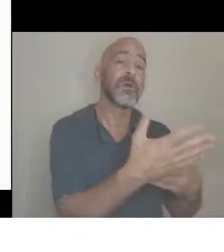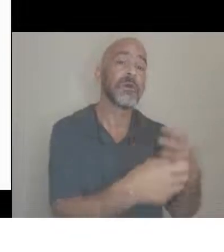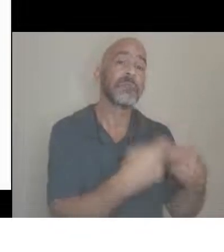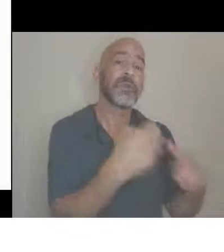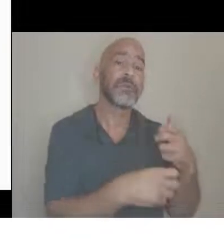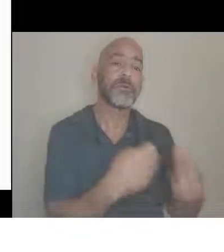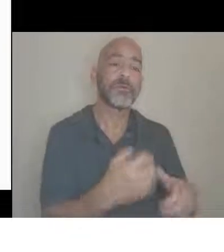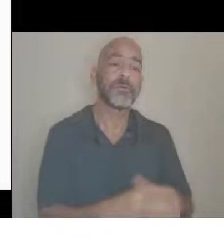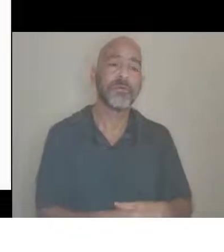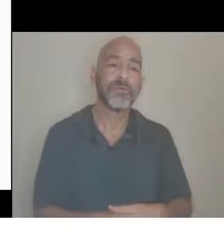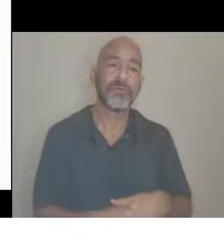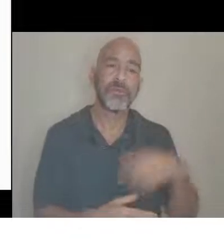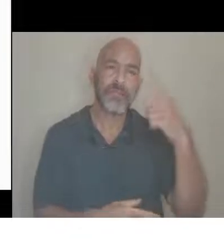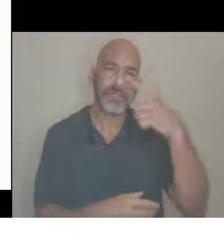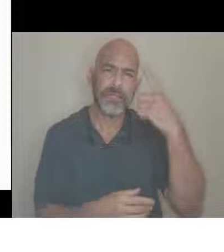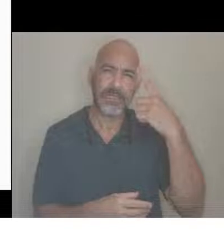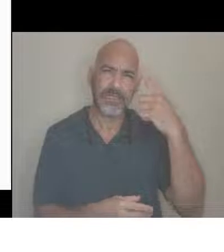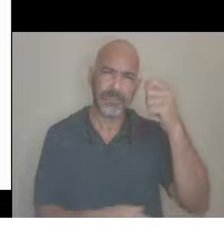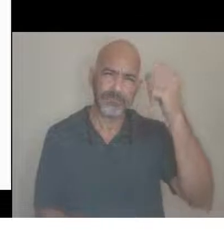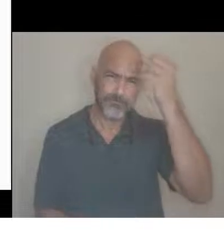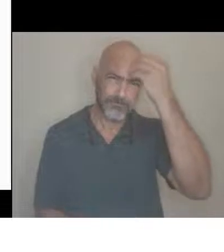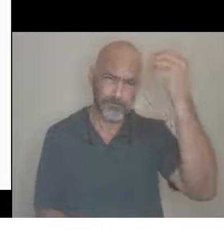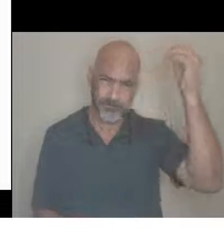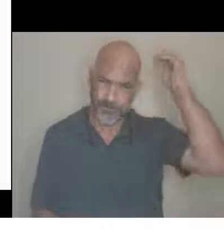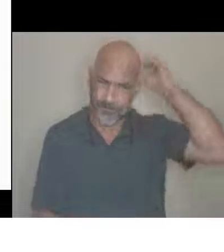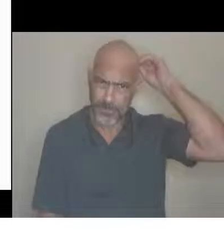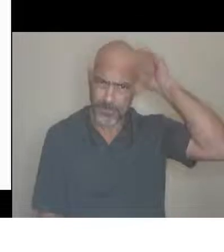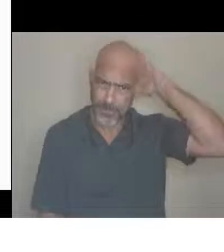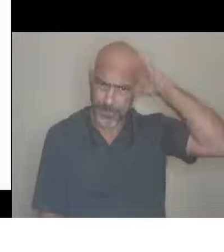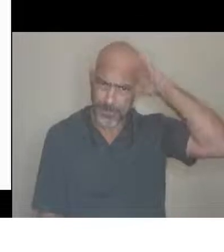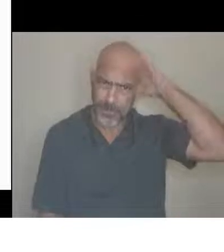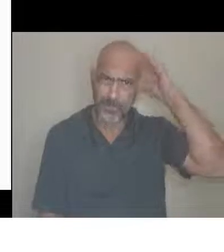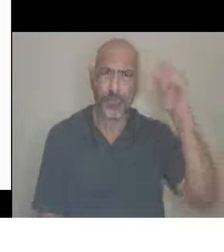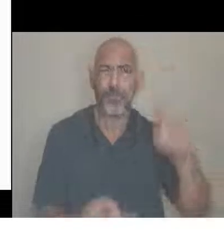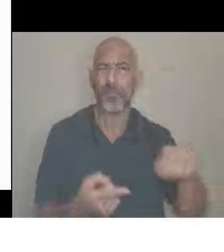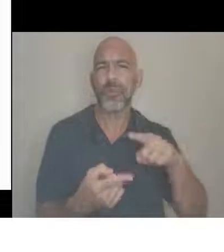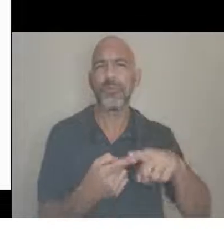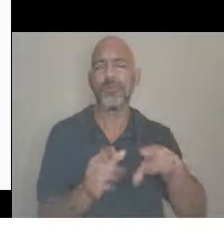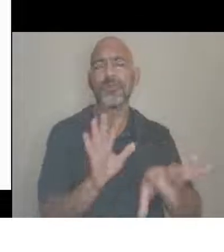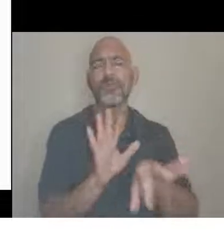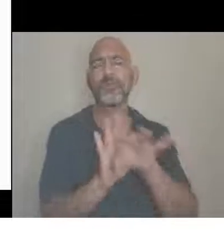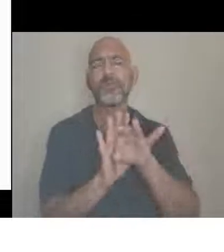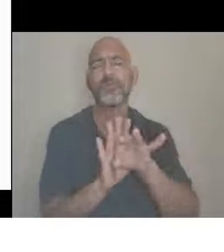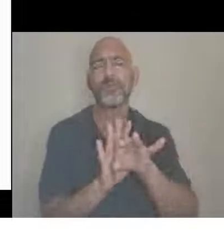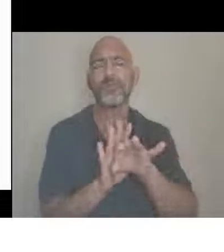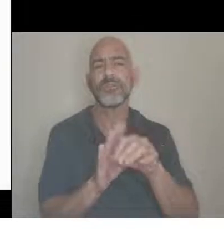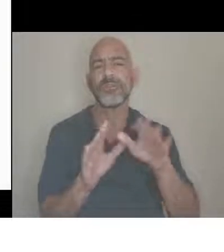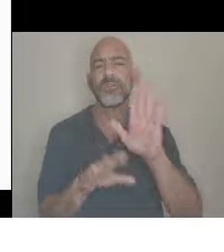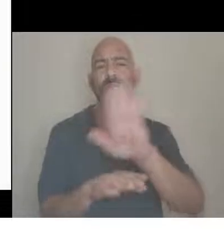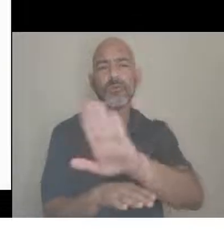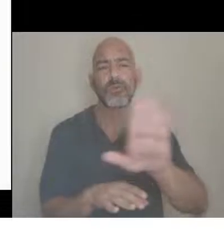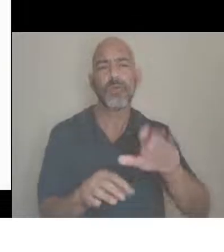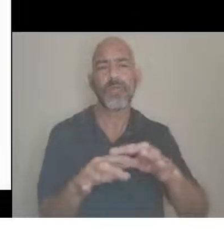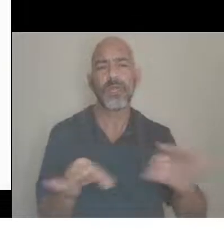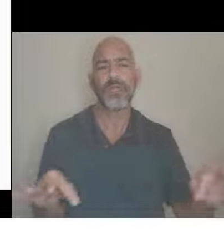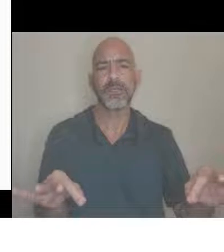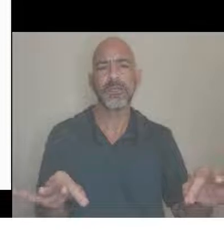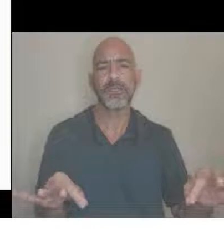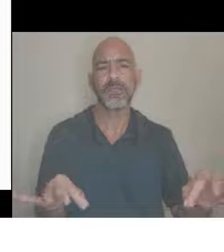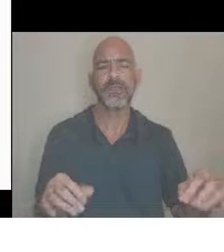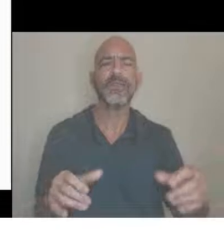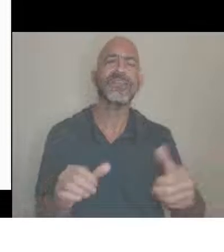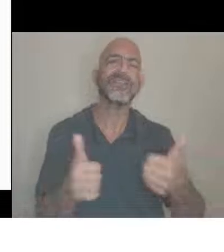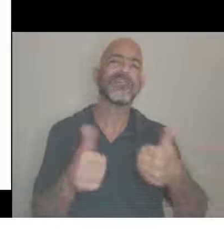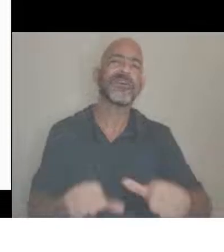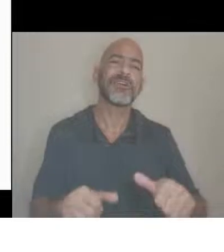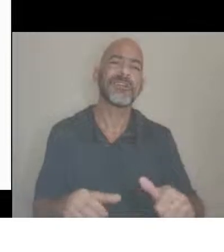as you're choosing your language and trying to create a bond with whomever you're speaking with. So, I'm going to go